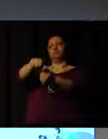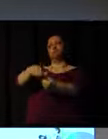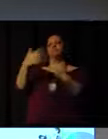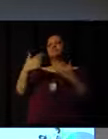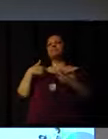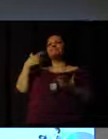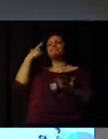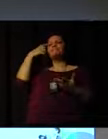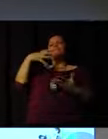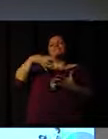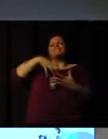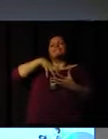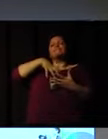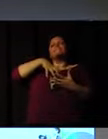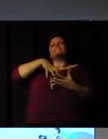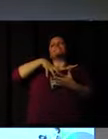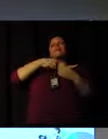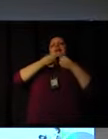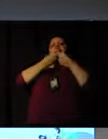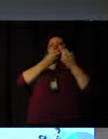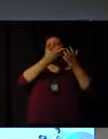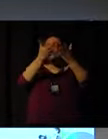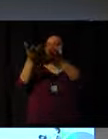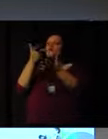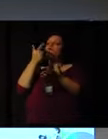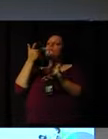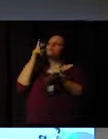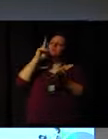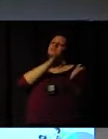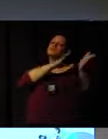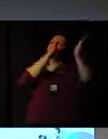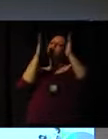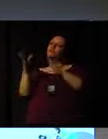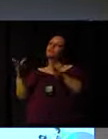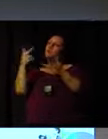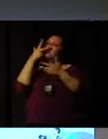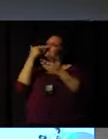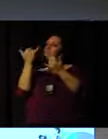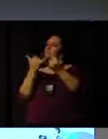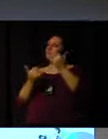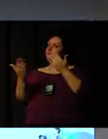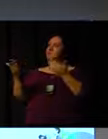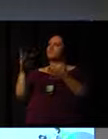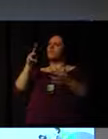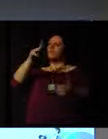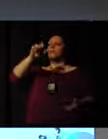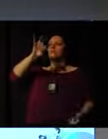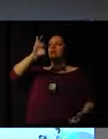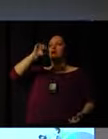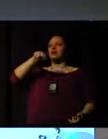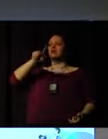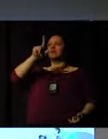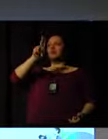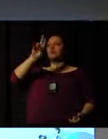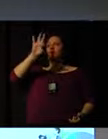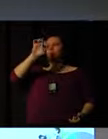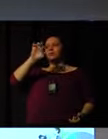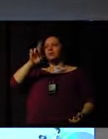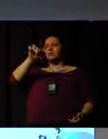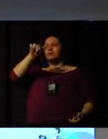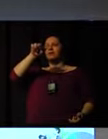We need to inspire young people with stories like that. If you look at Martin Luther King Jr. in the United States of America,